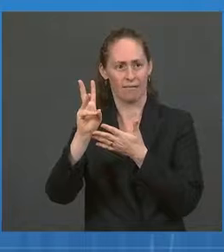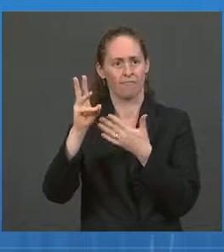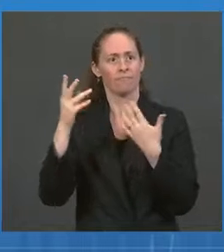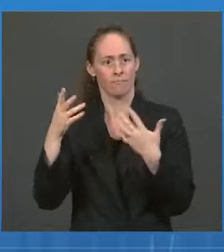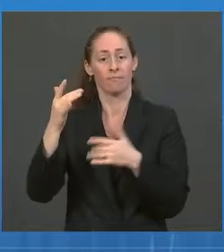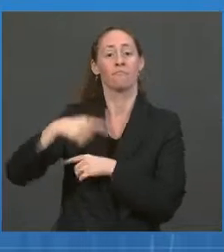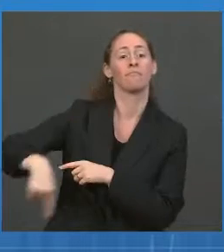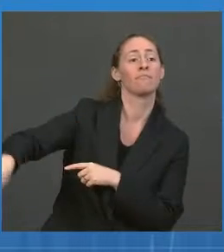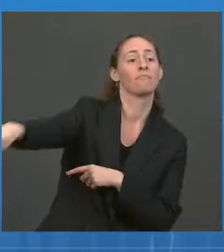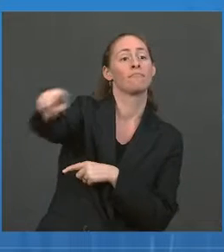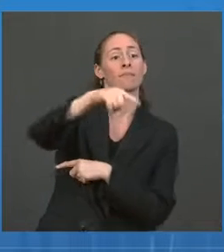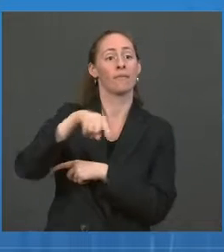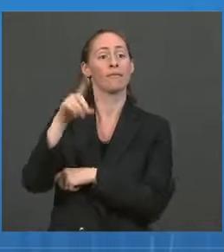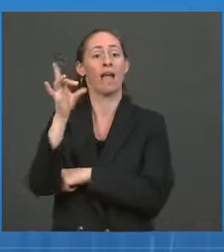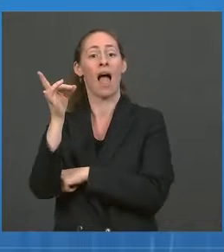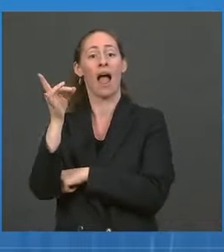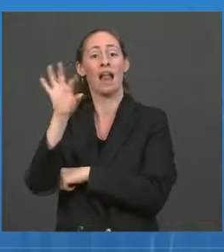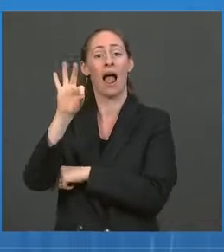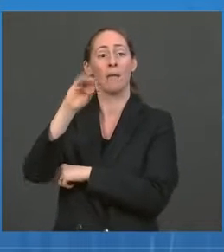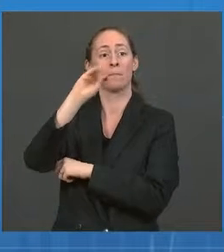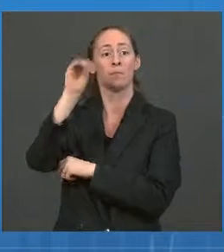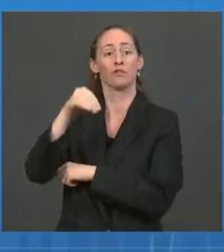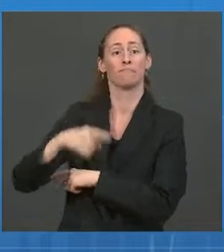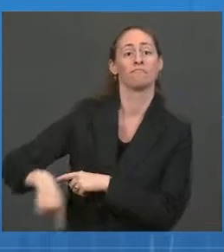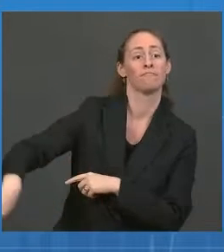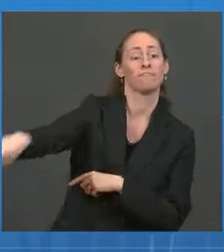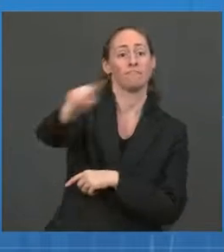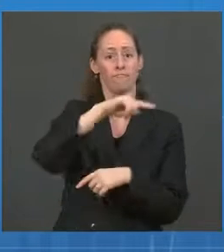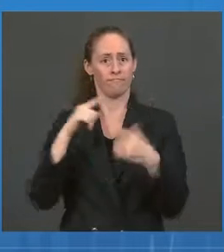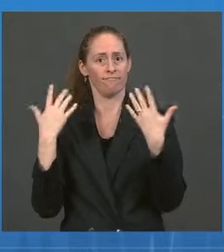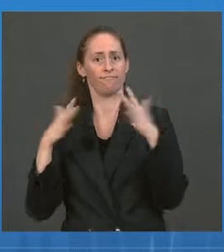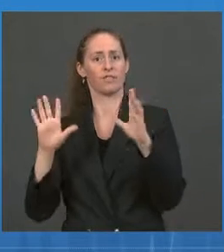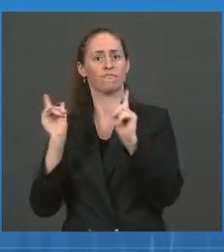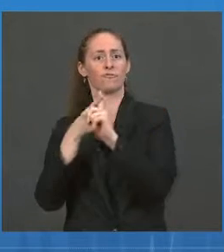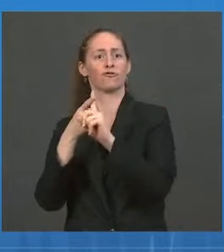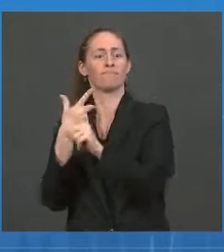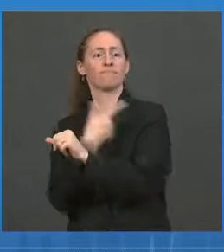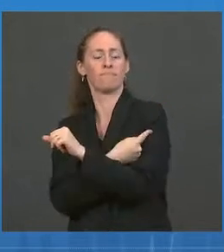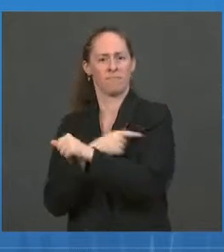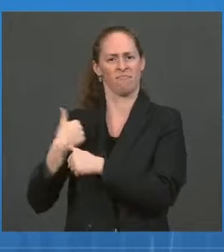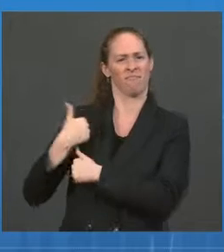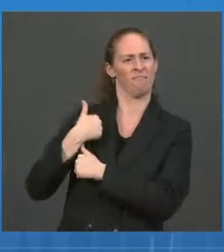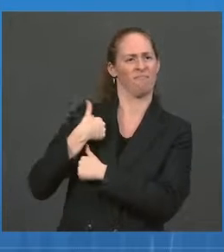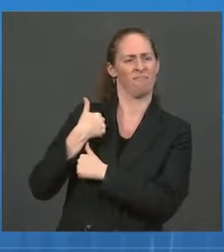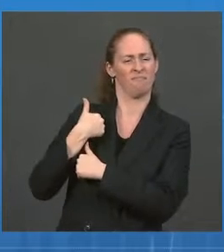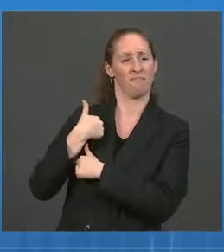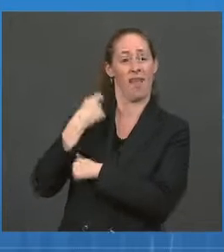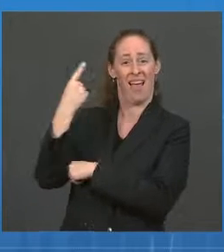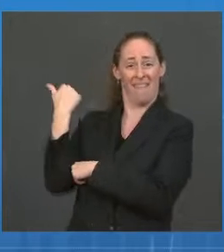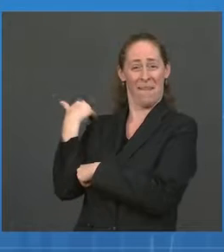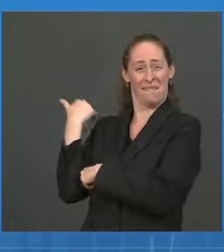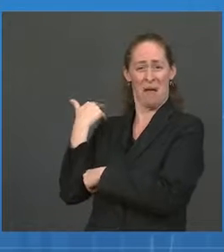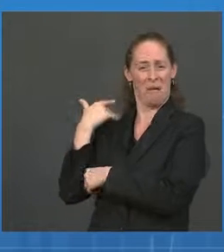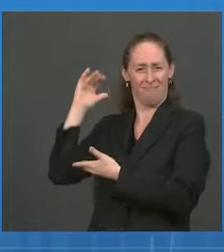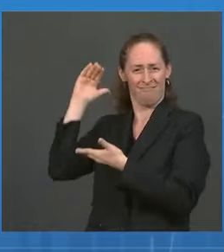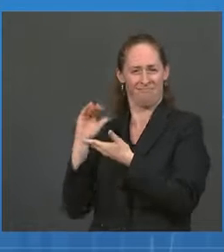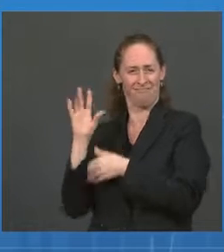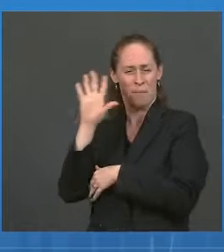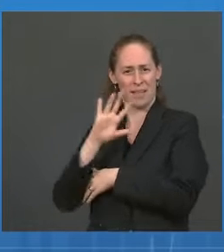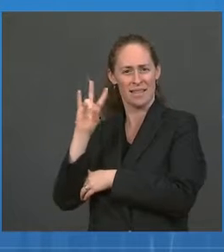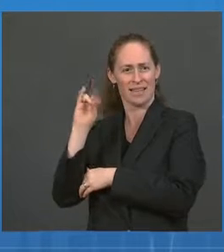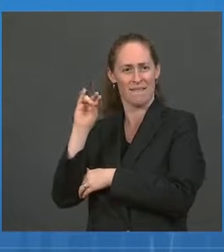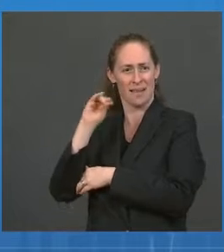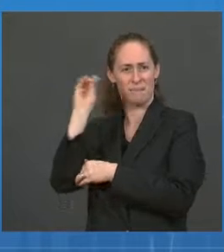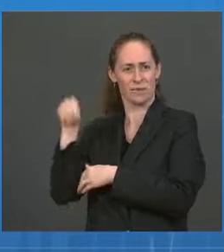have now gotten at least their first shot. That's up from 76 percent just three weeks ago when Secretary Austin